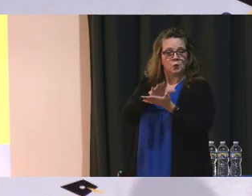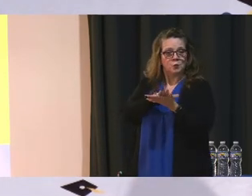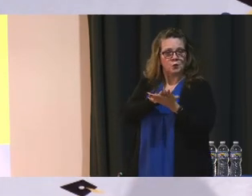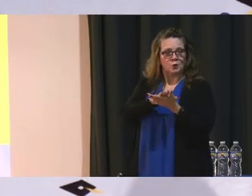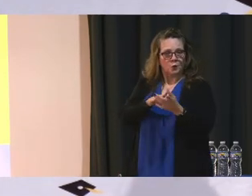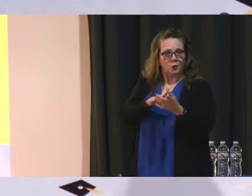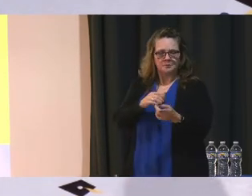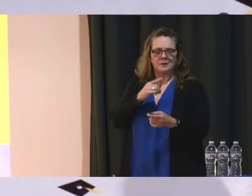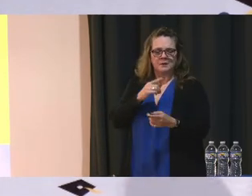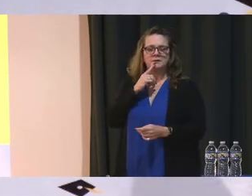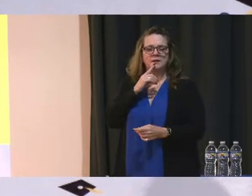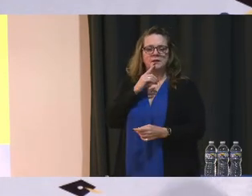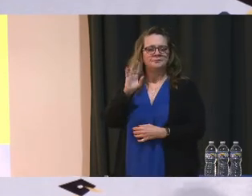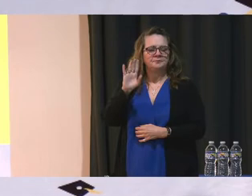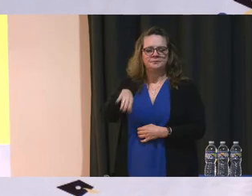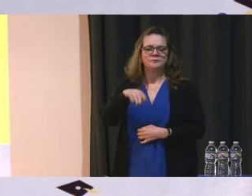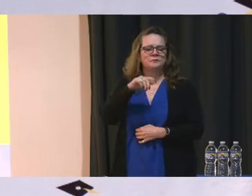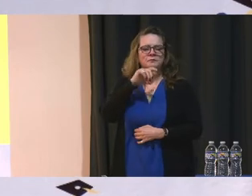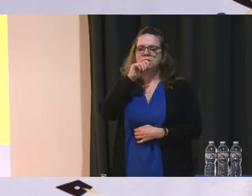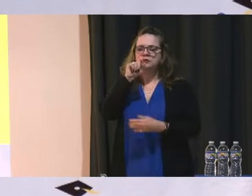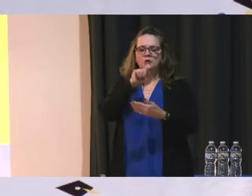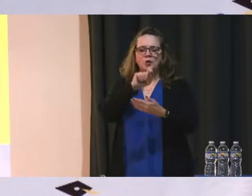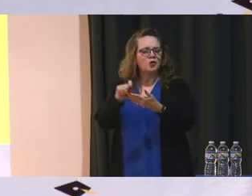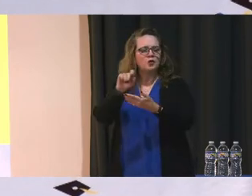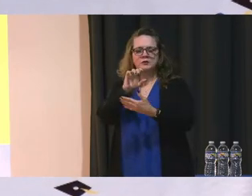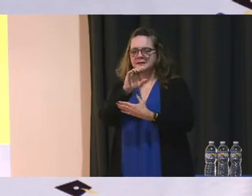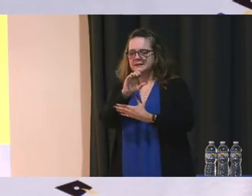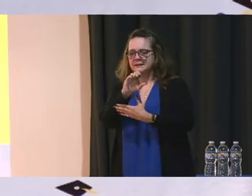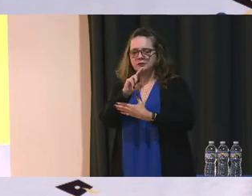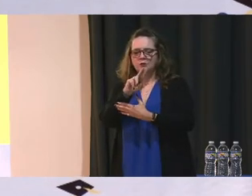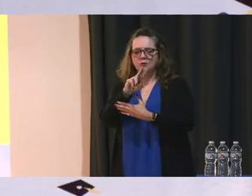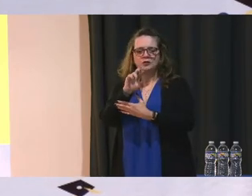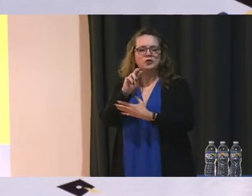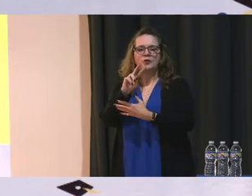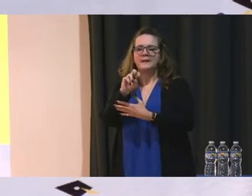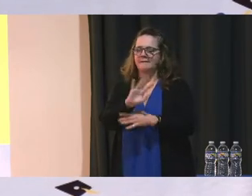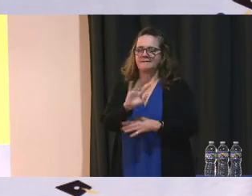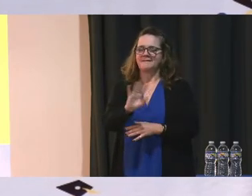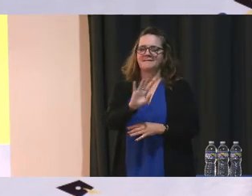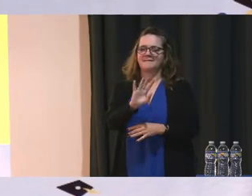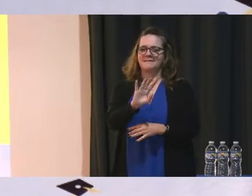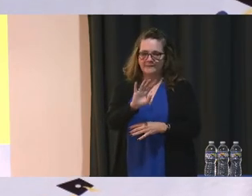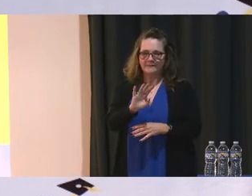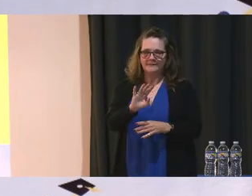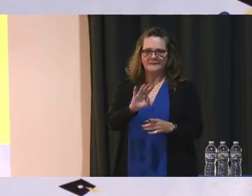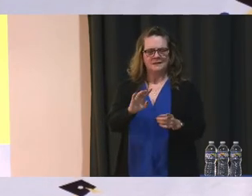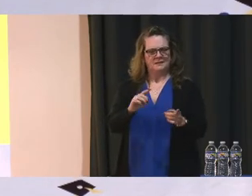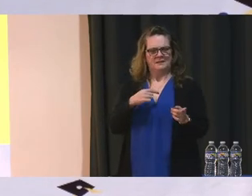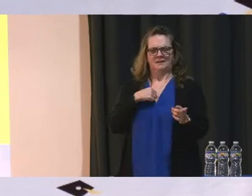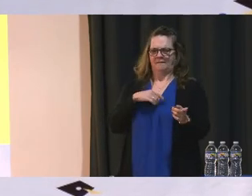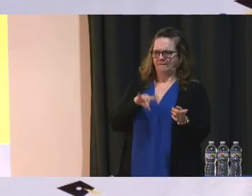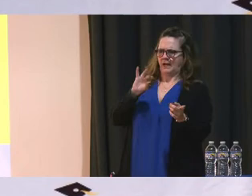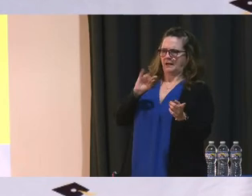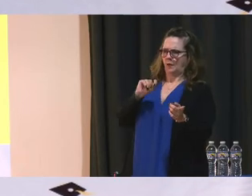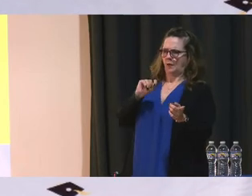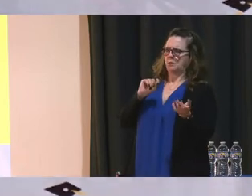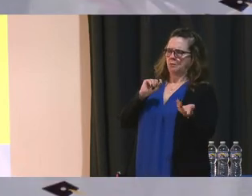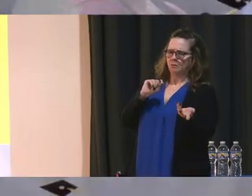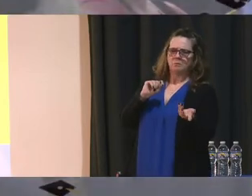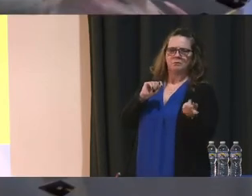that they told her to not write in cursive. And the thing is, is that, and I've come to find out that